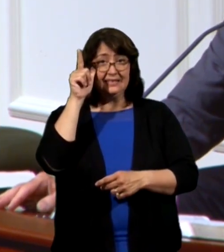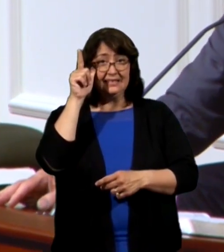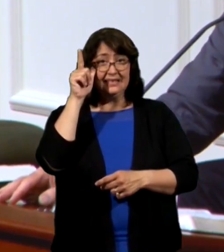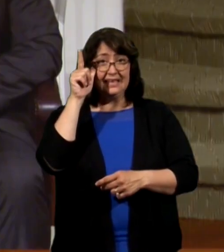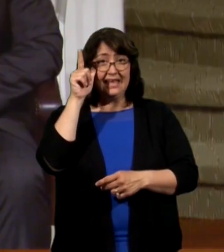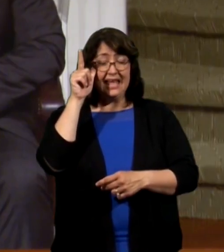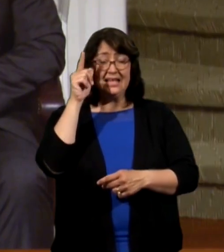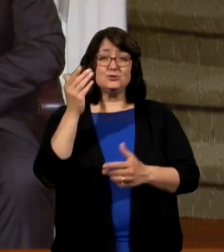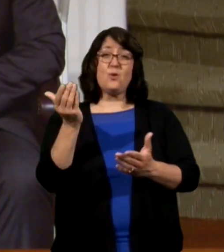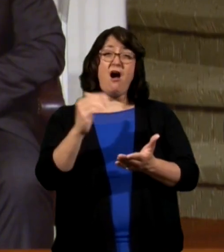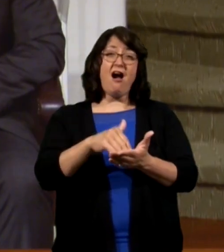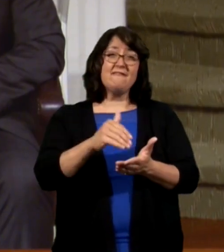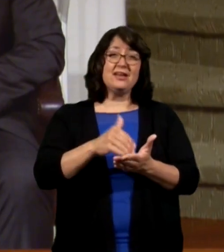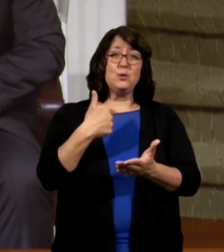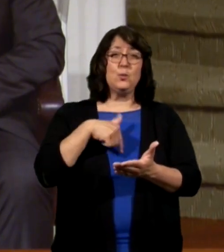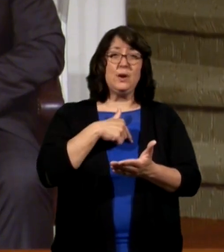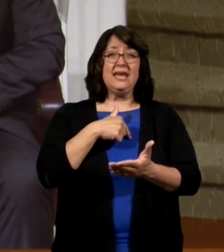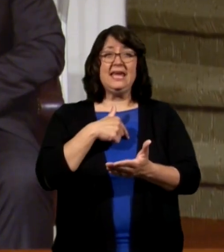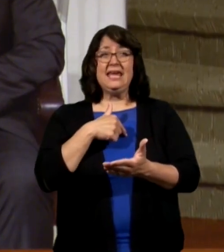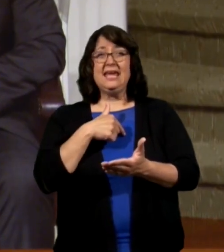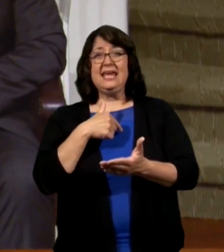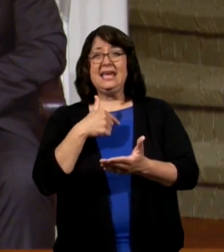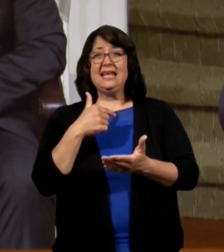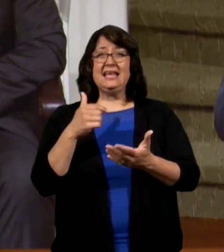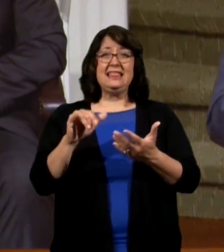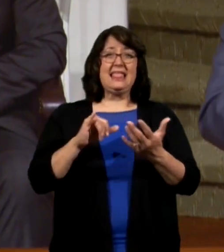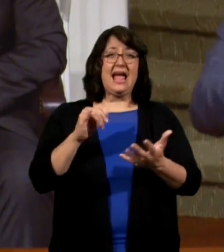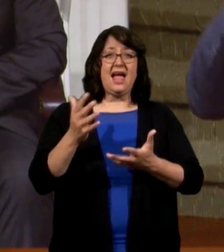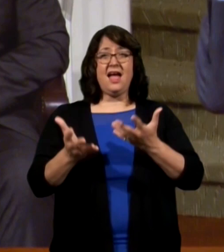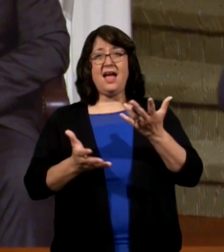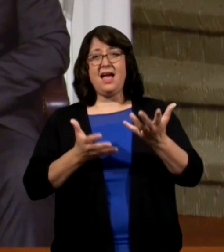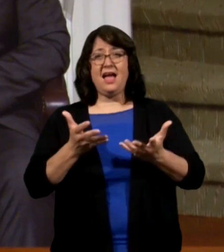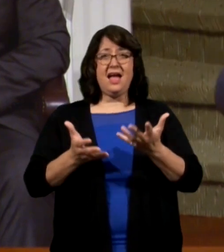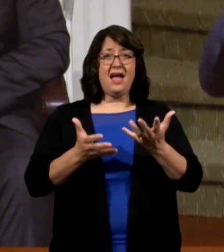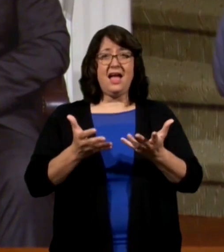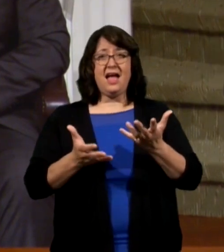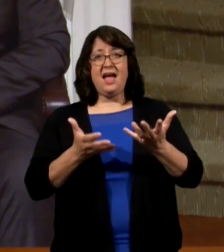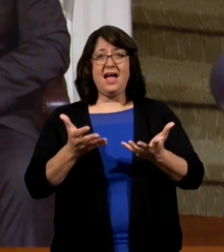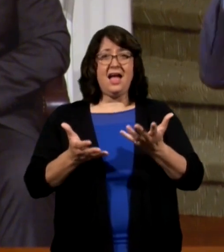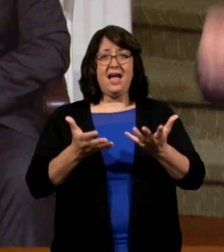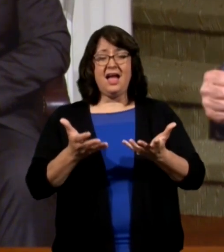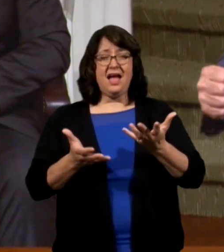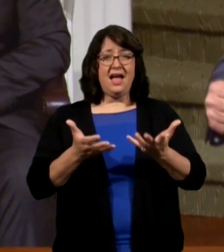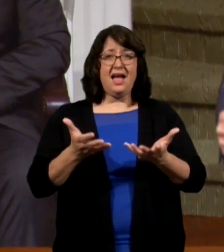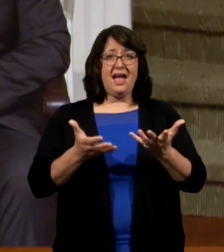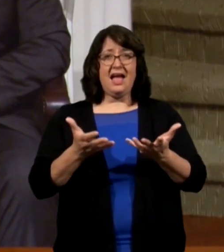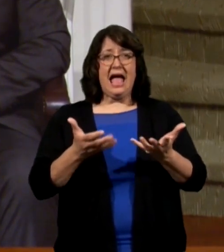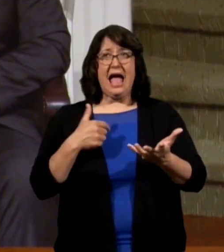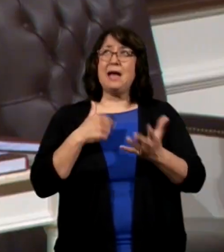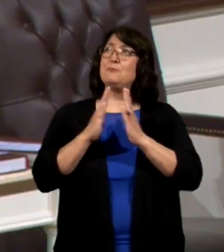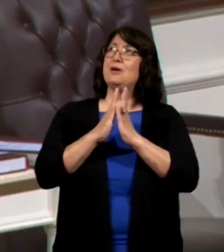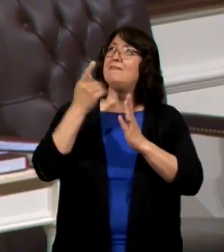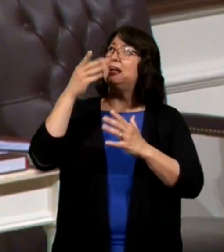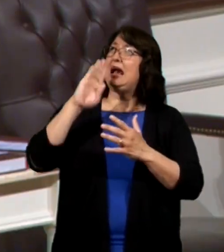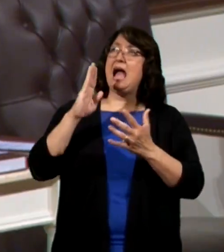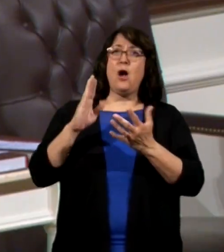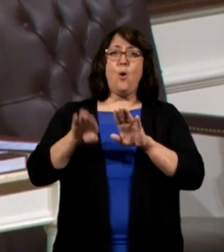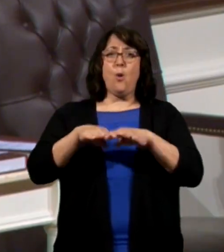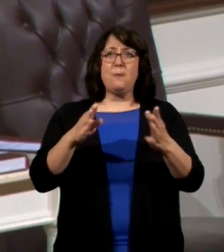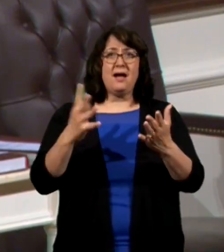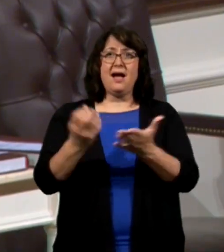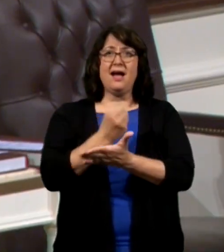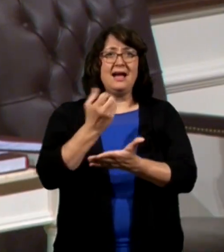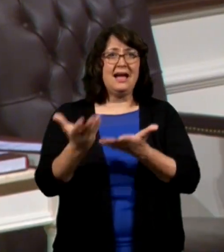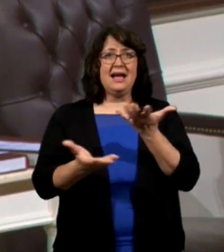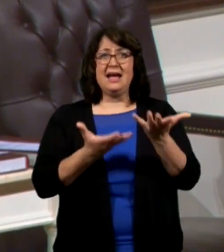And so often we're like the Arctic River frozen at the mouth, and it's, oh, I prayed for God to open a